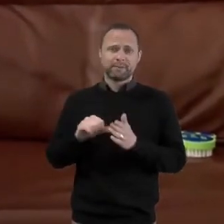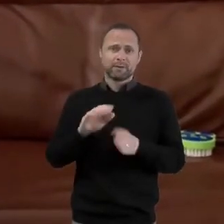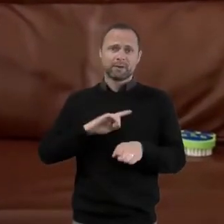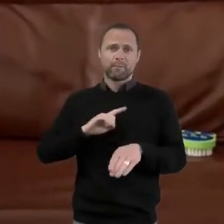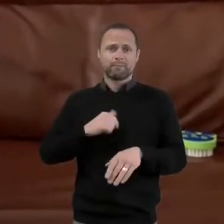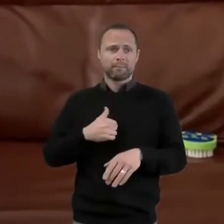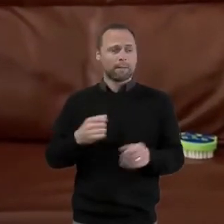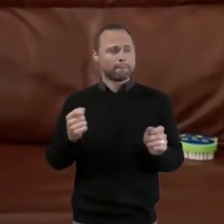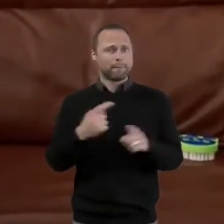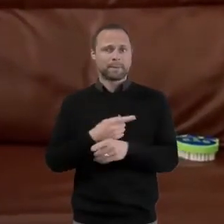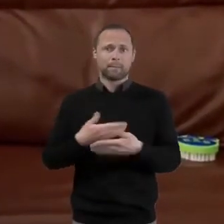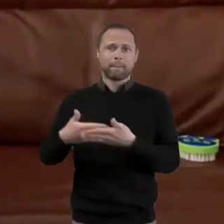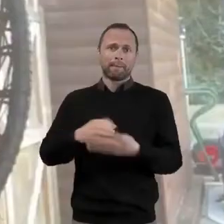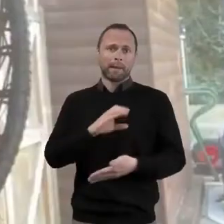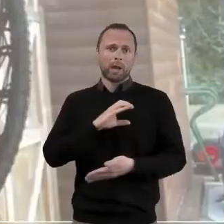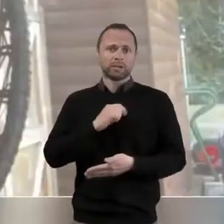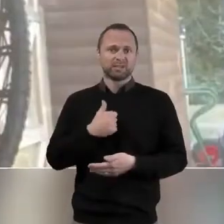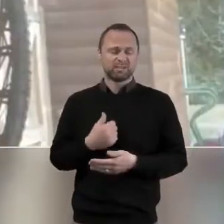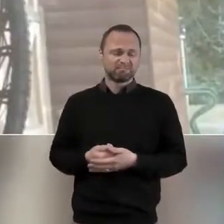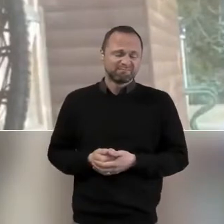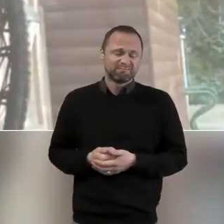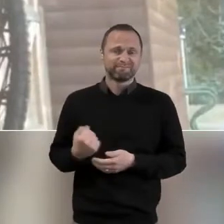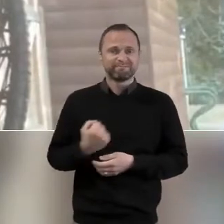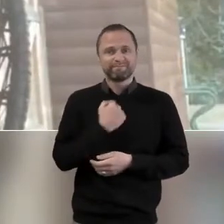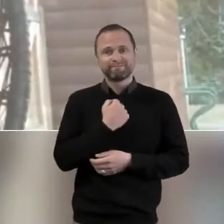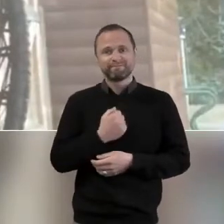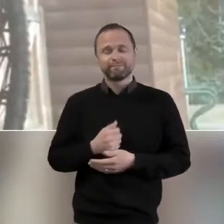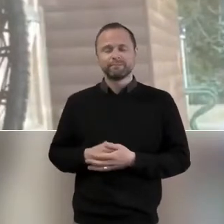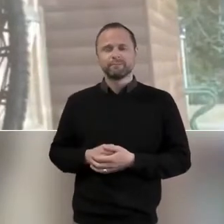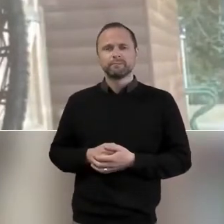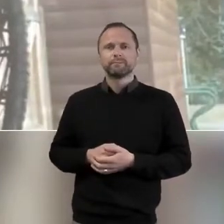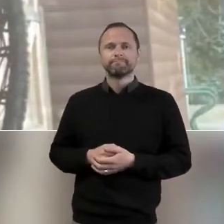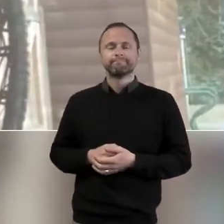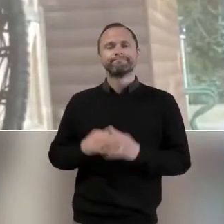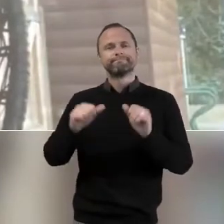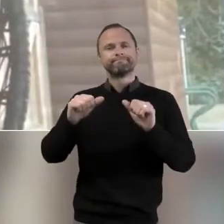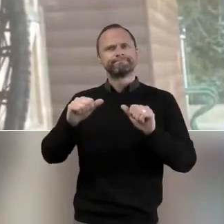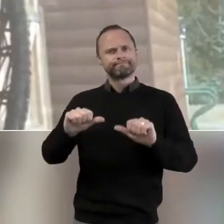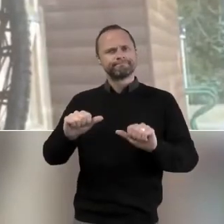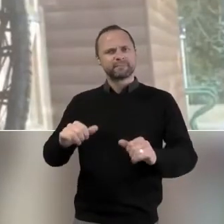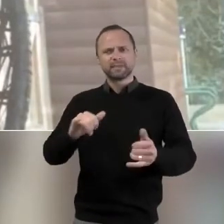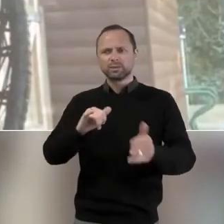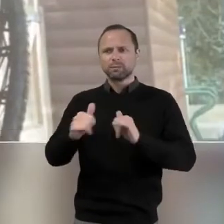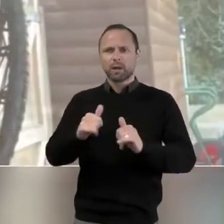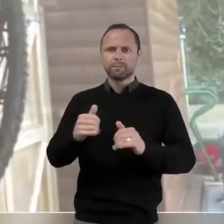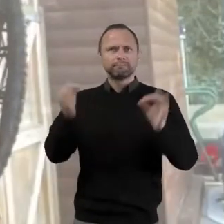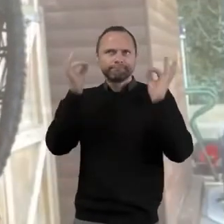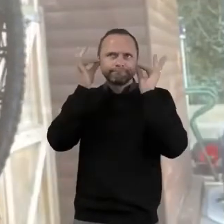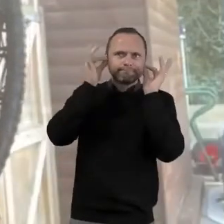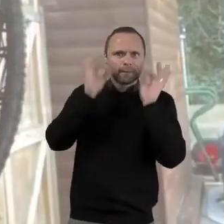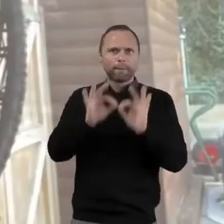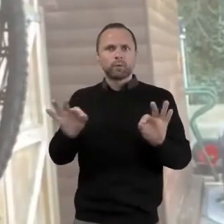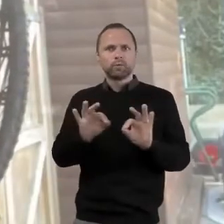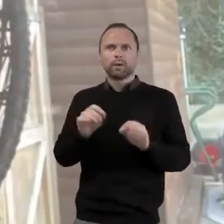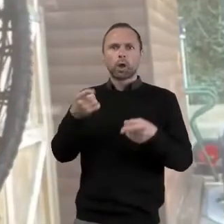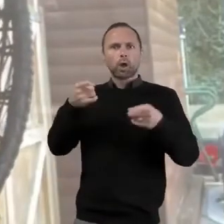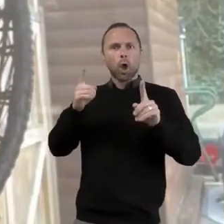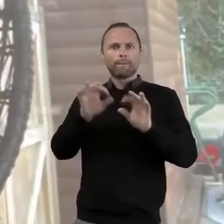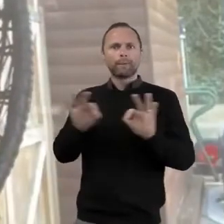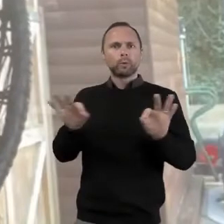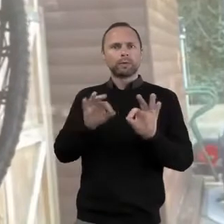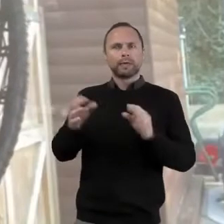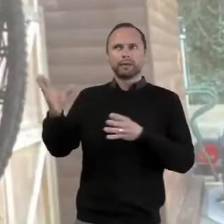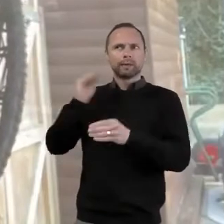a lot. Well sometimes I listen to my God music. Sometimes I imagine a